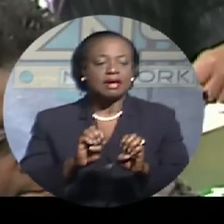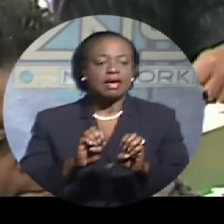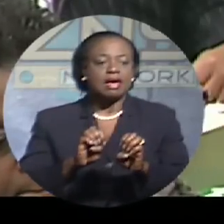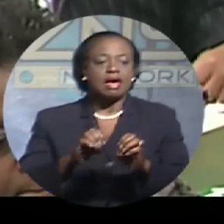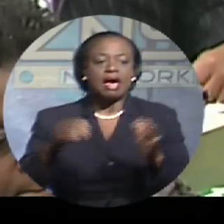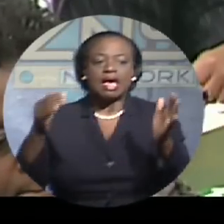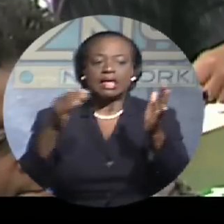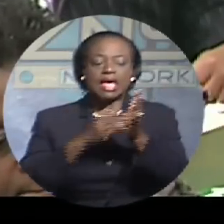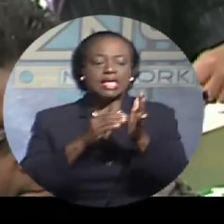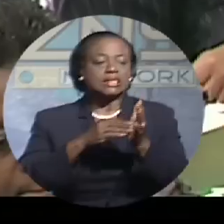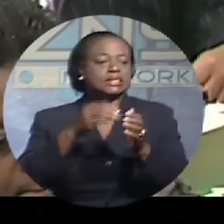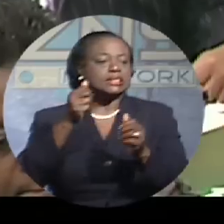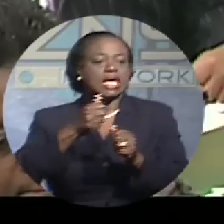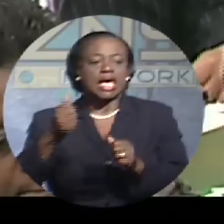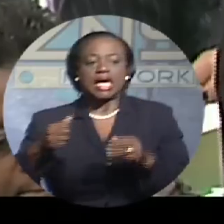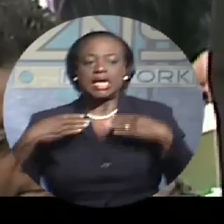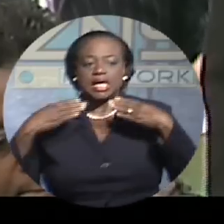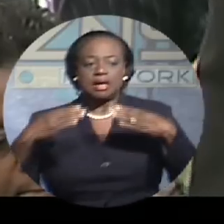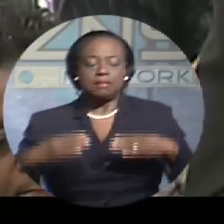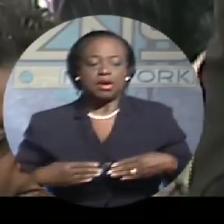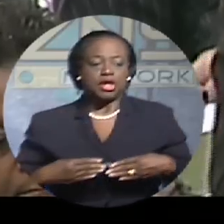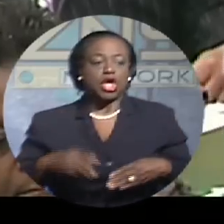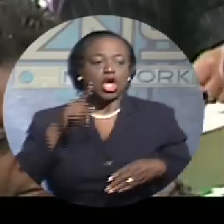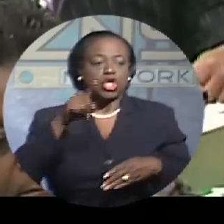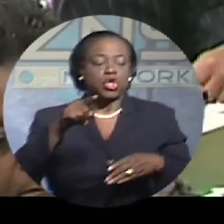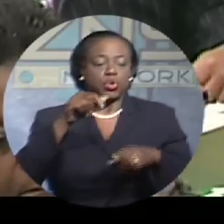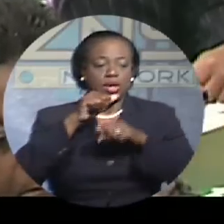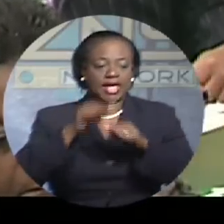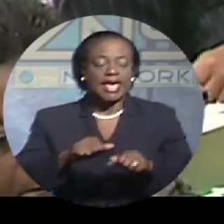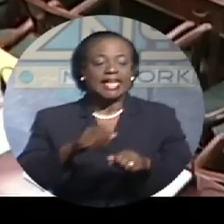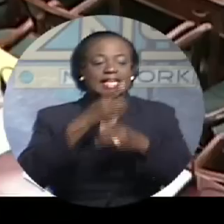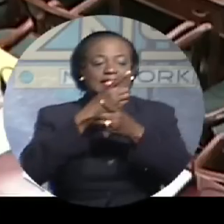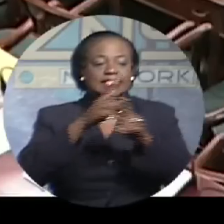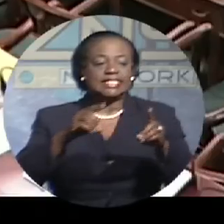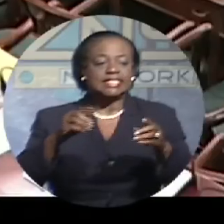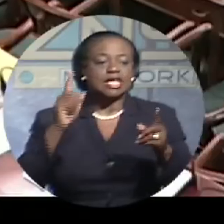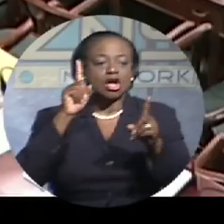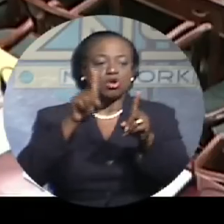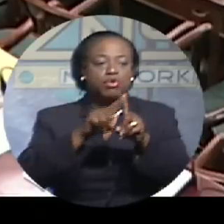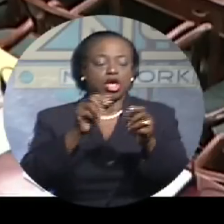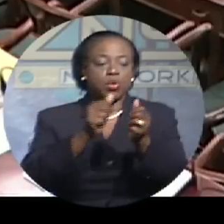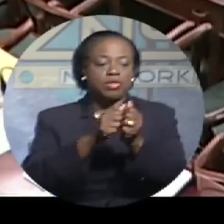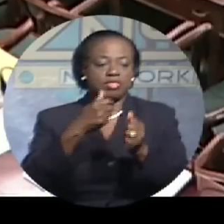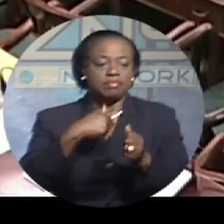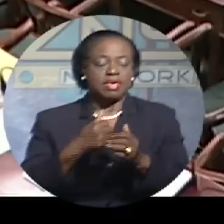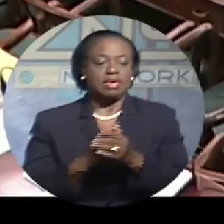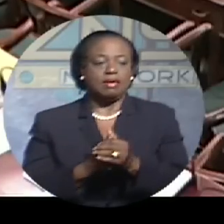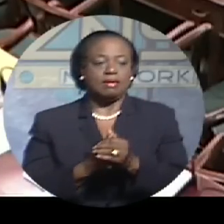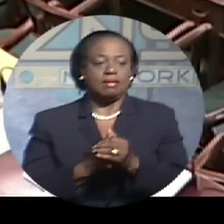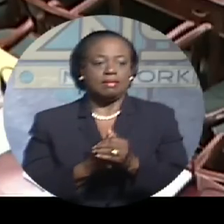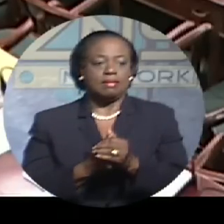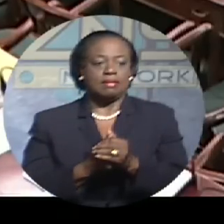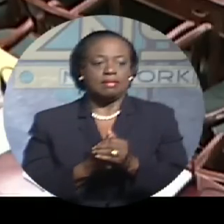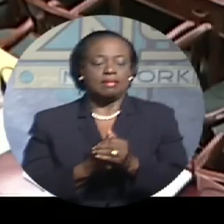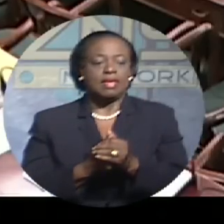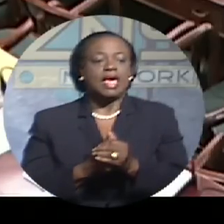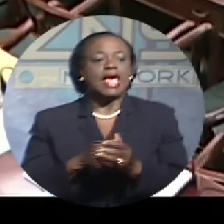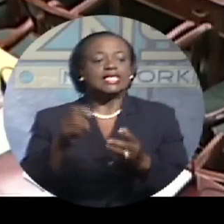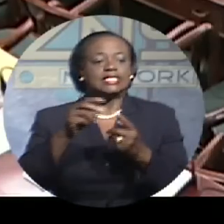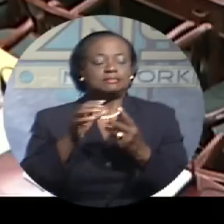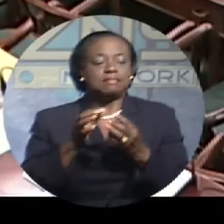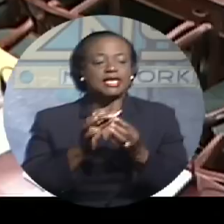about my statements, about this and so on and so forth, but a way to do this in a civil atmosphere, particularly since